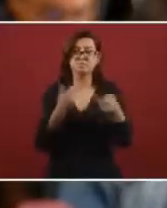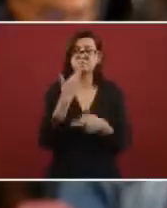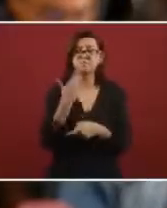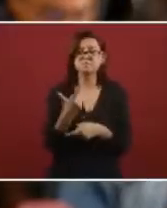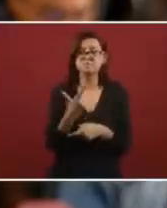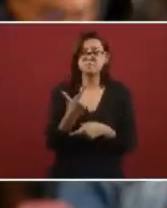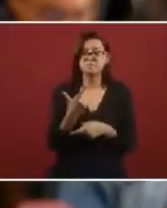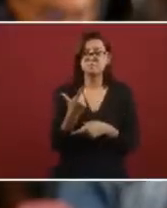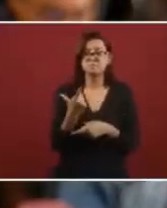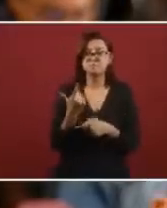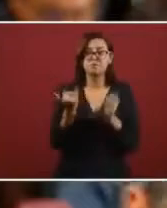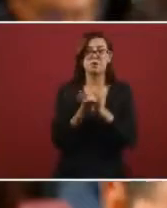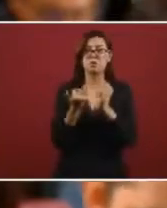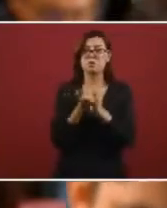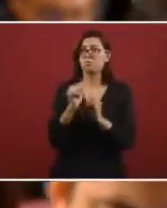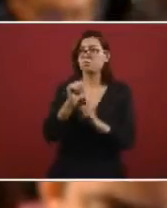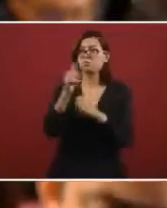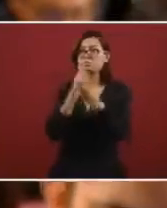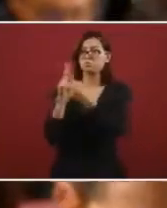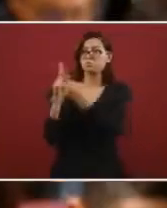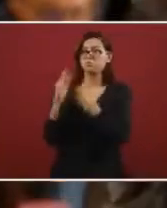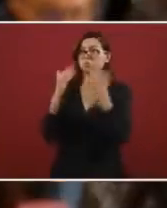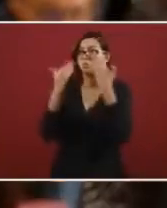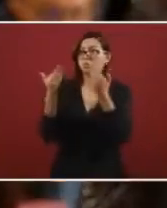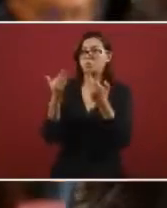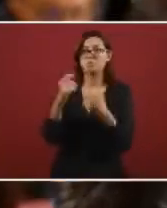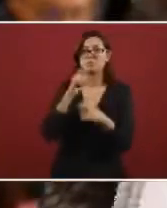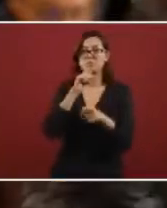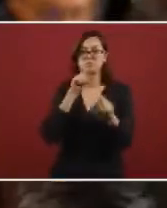preparation.